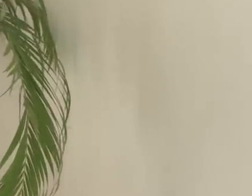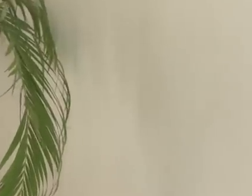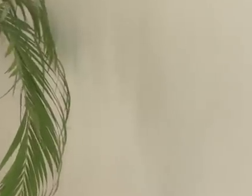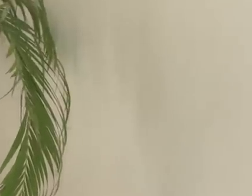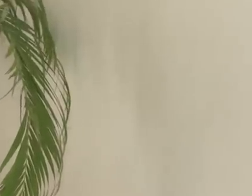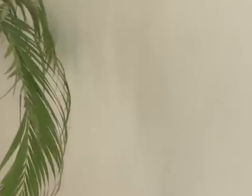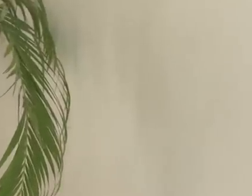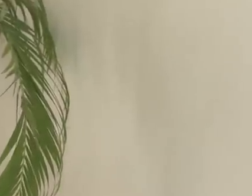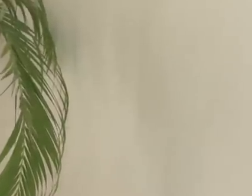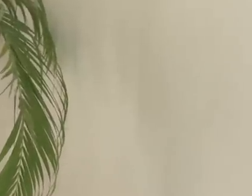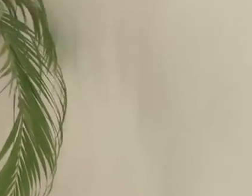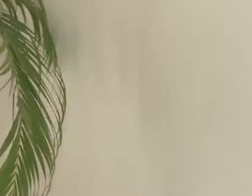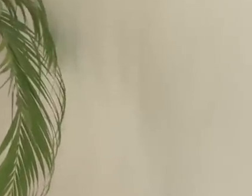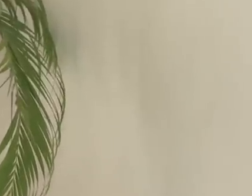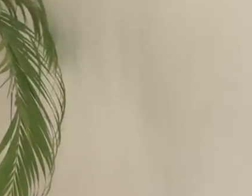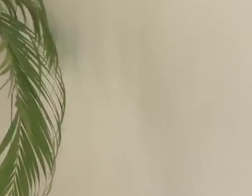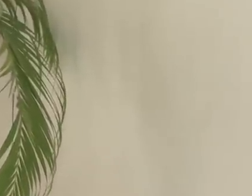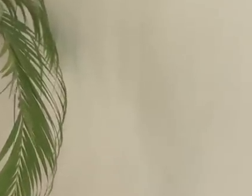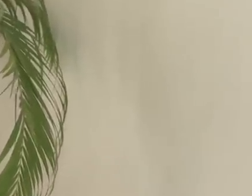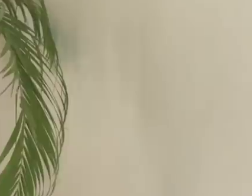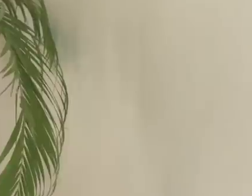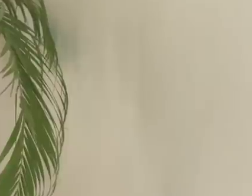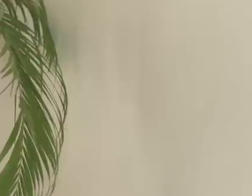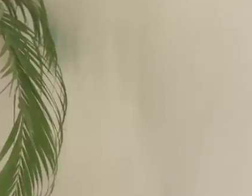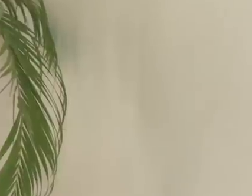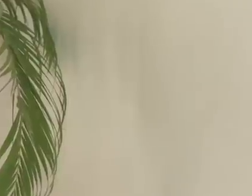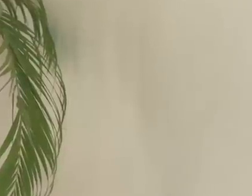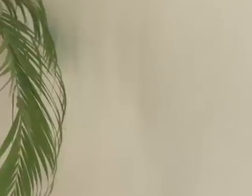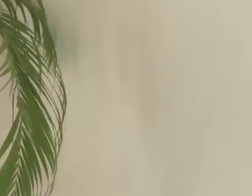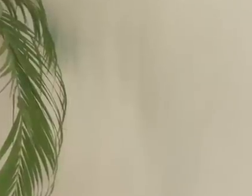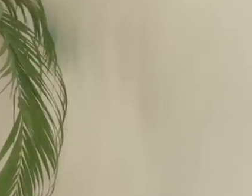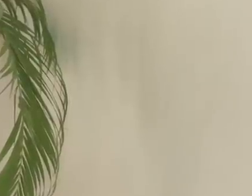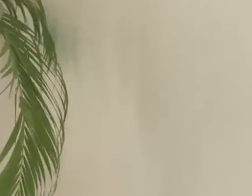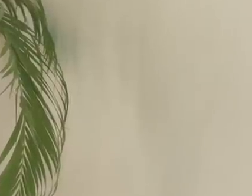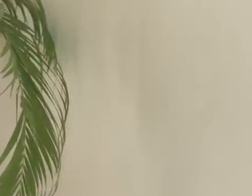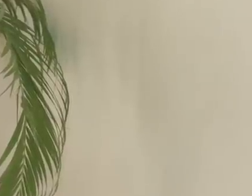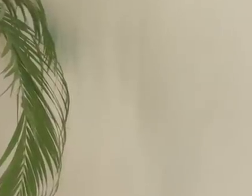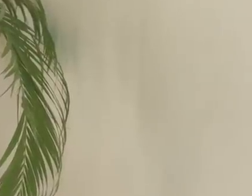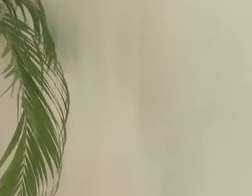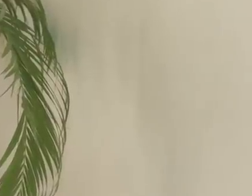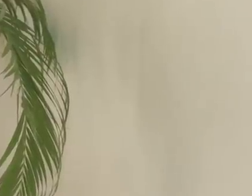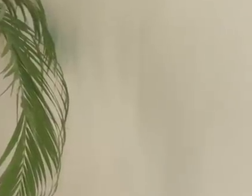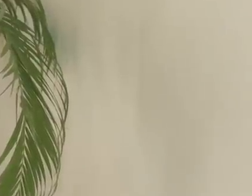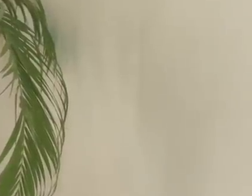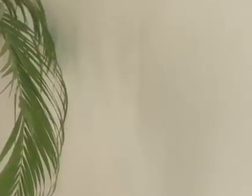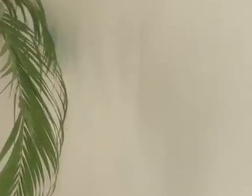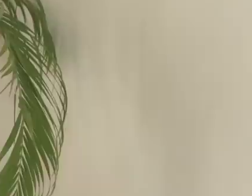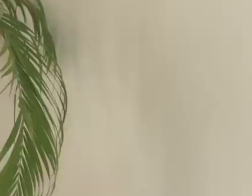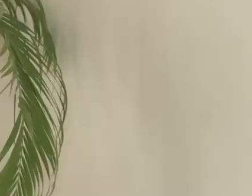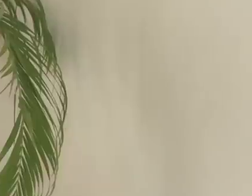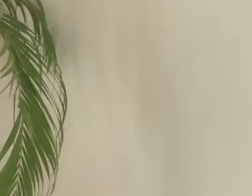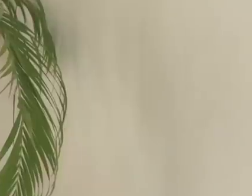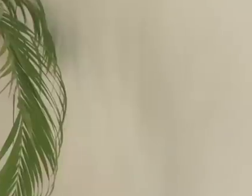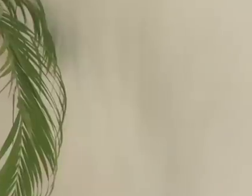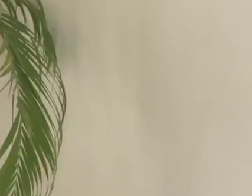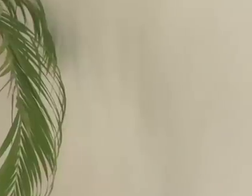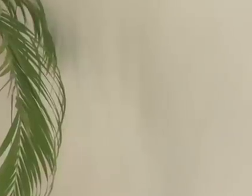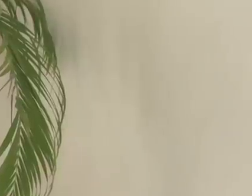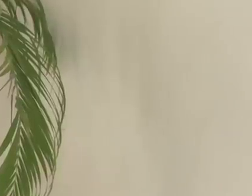is stocking up getting ready for that hurricane. But he likened NCDs to be like a very slow moving hurricane.